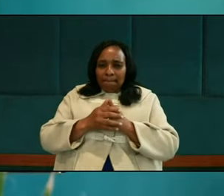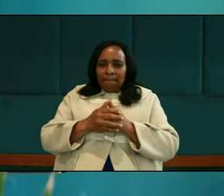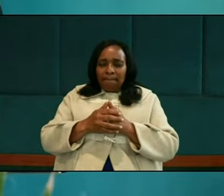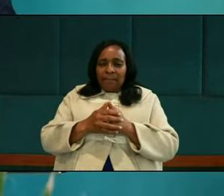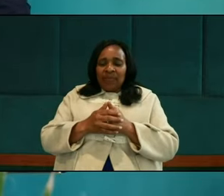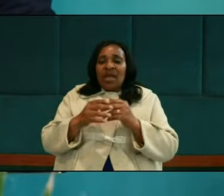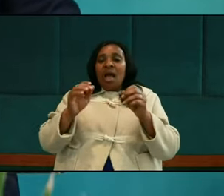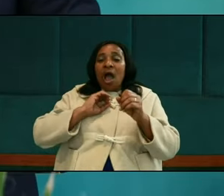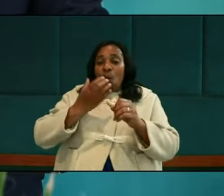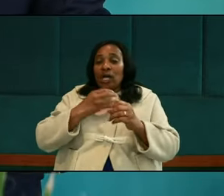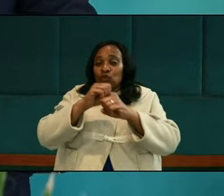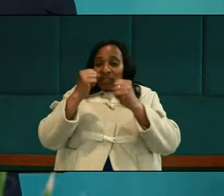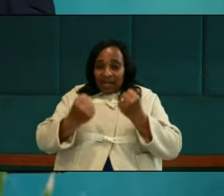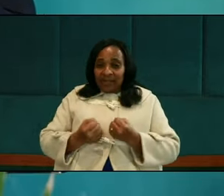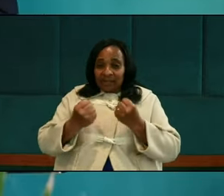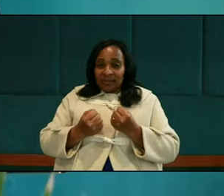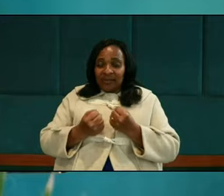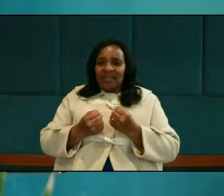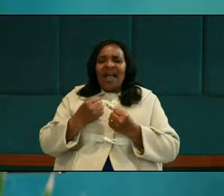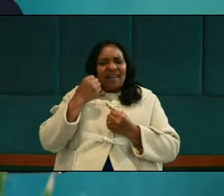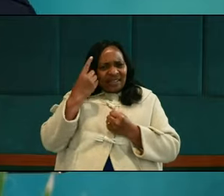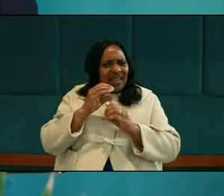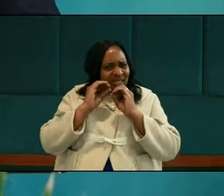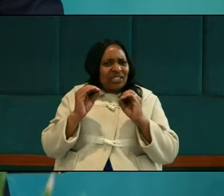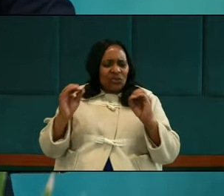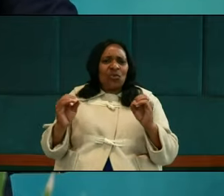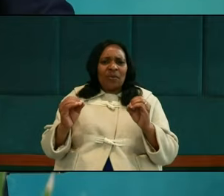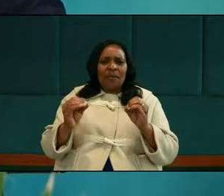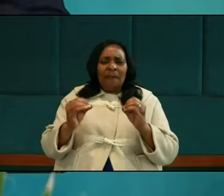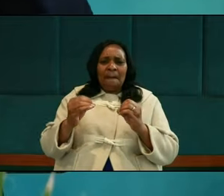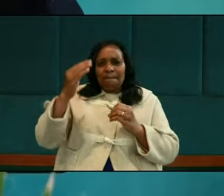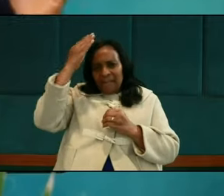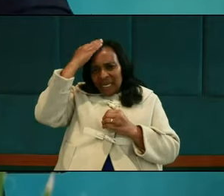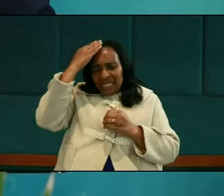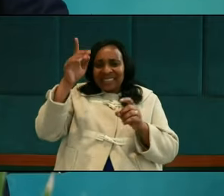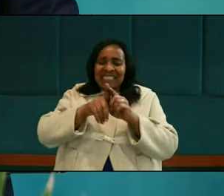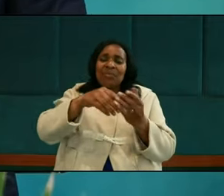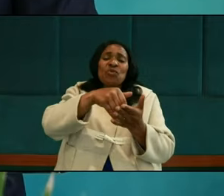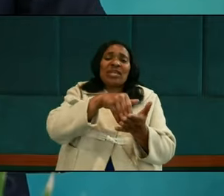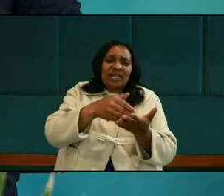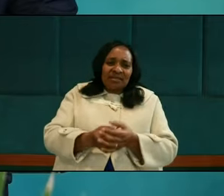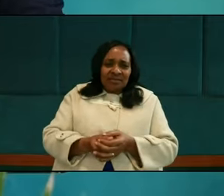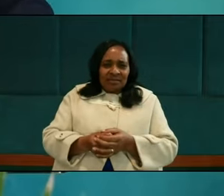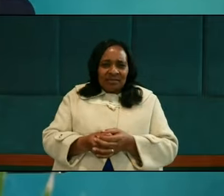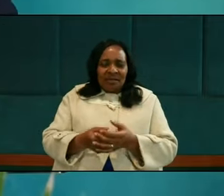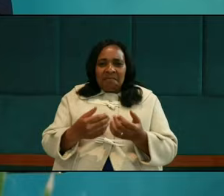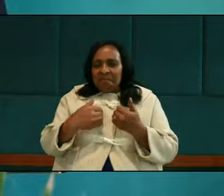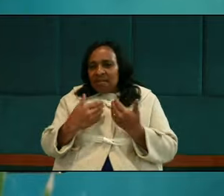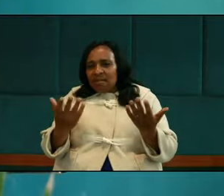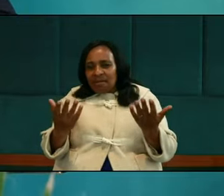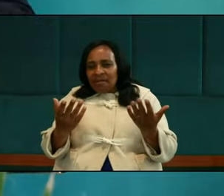Our society often misunderstands meekness as weakness. It often